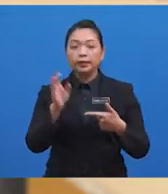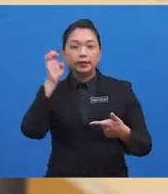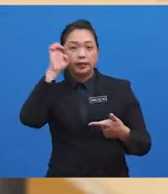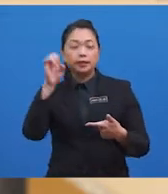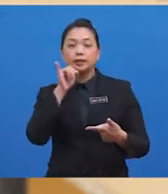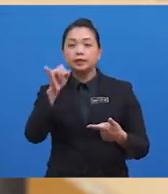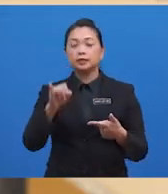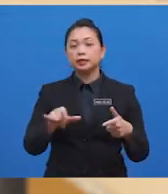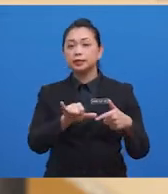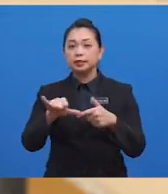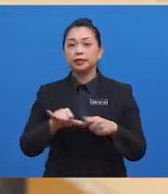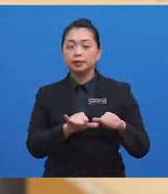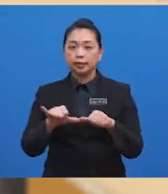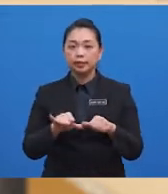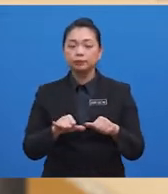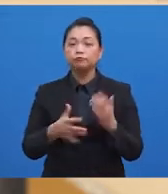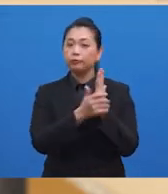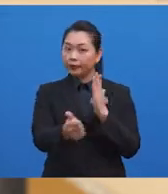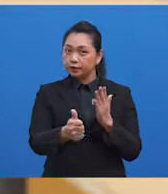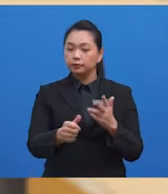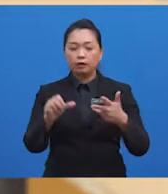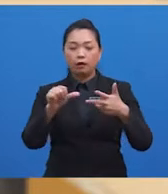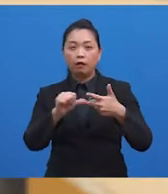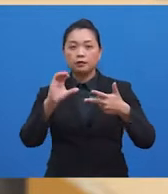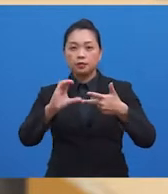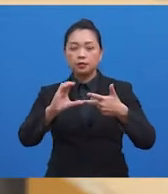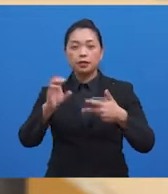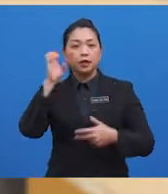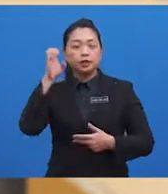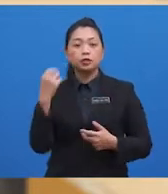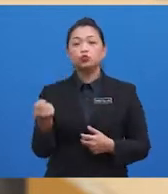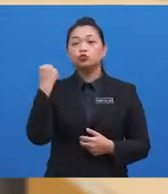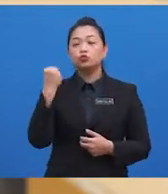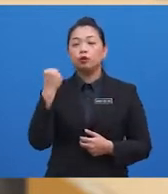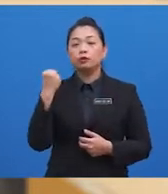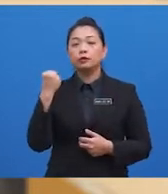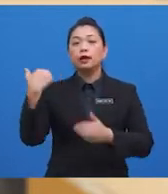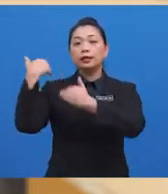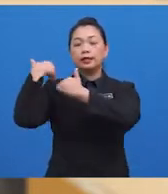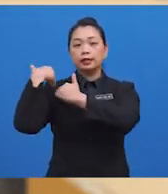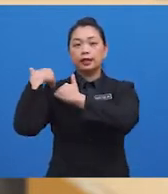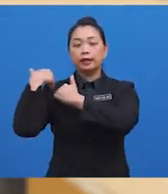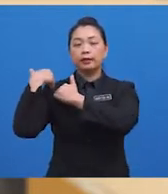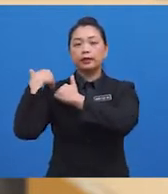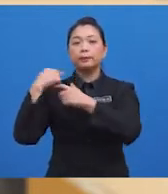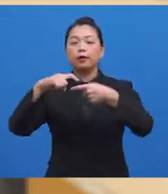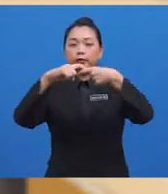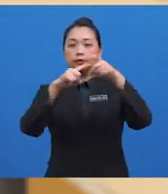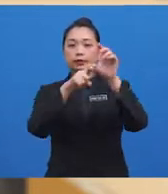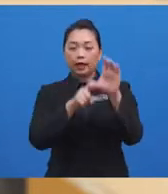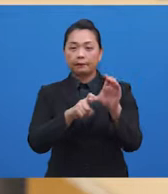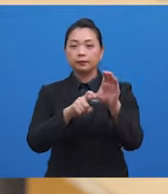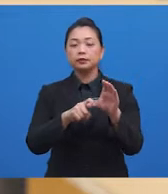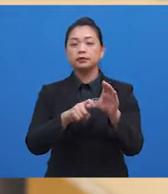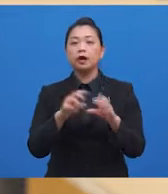is a standard practice in the medical profession? Or C, he has a strong and reliable connections with important members